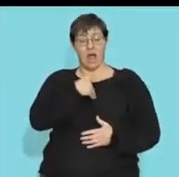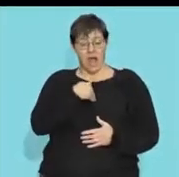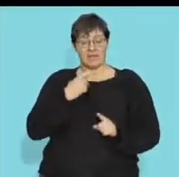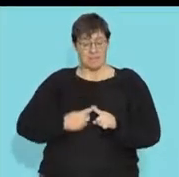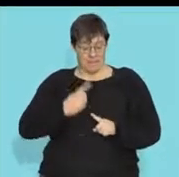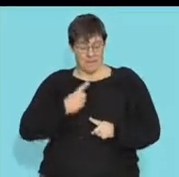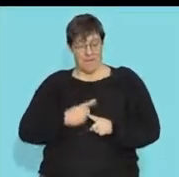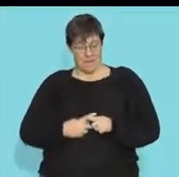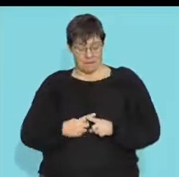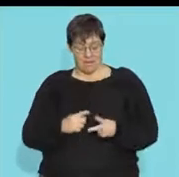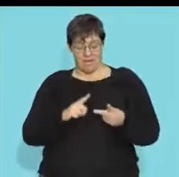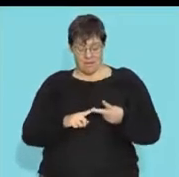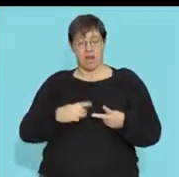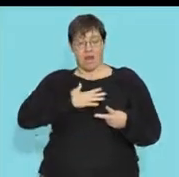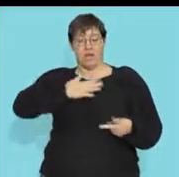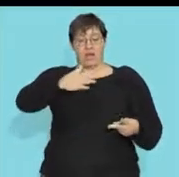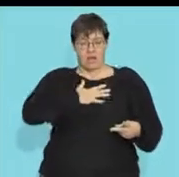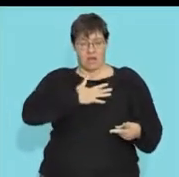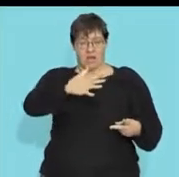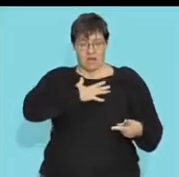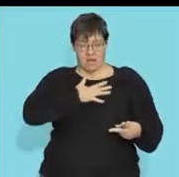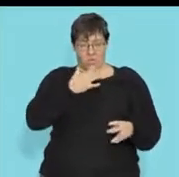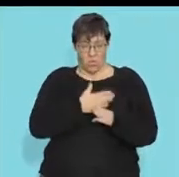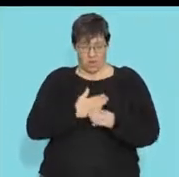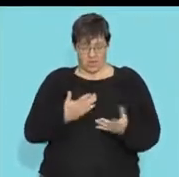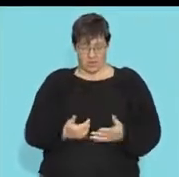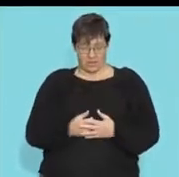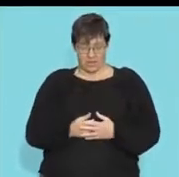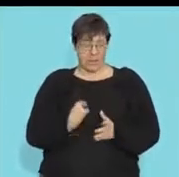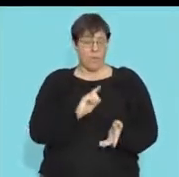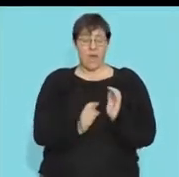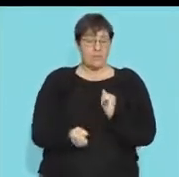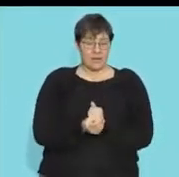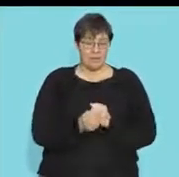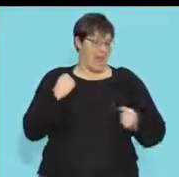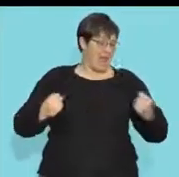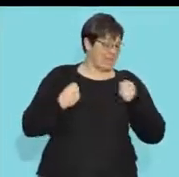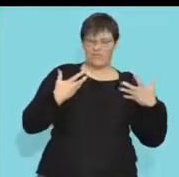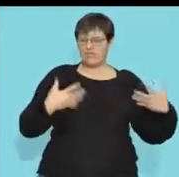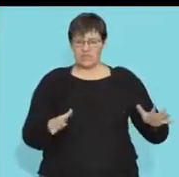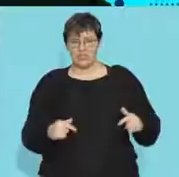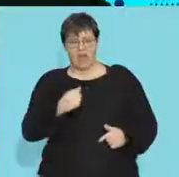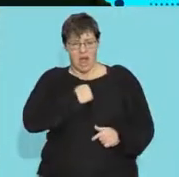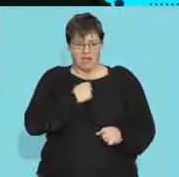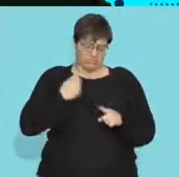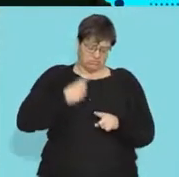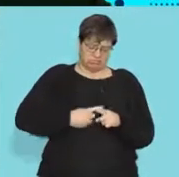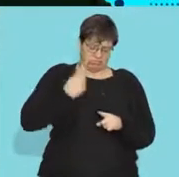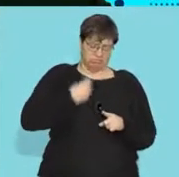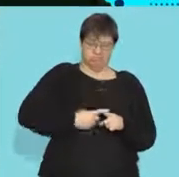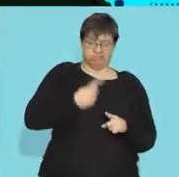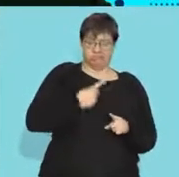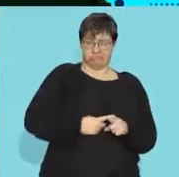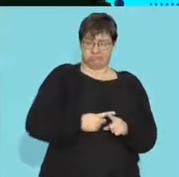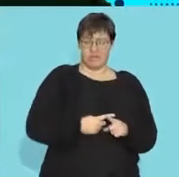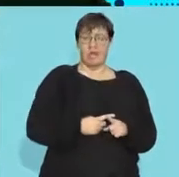heart starts to beat faster and when my lungs start to work right so what happens after i'm exercising my heart is going